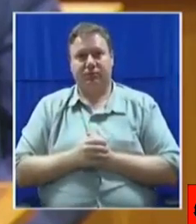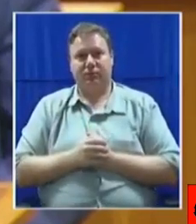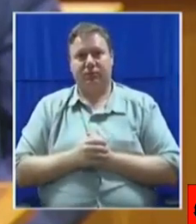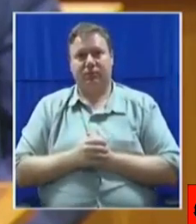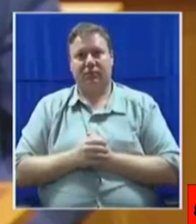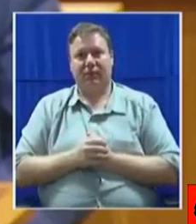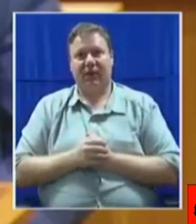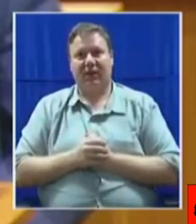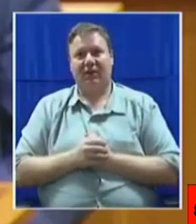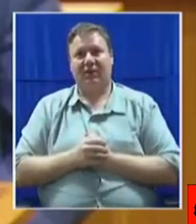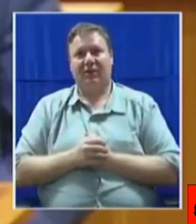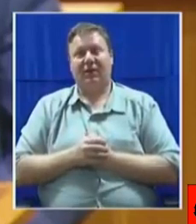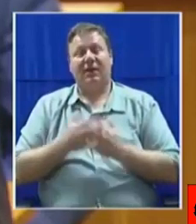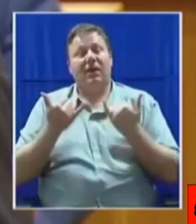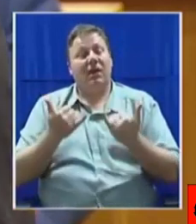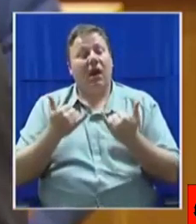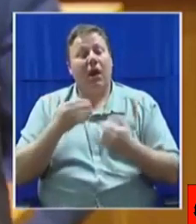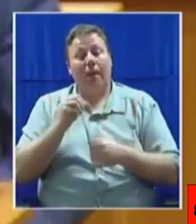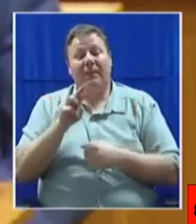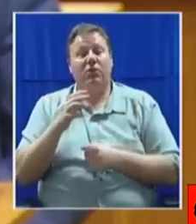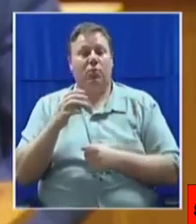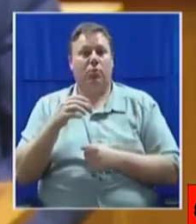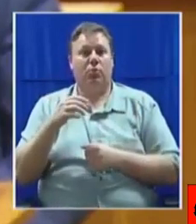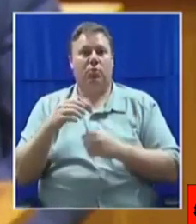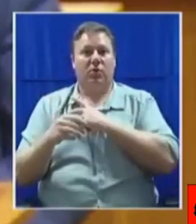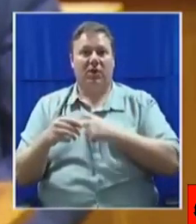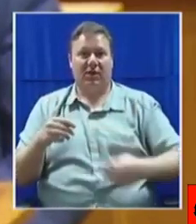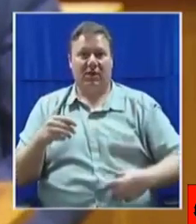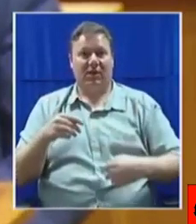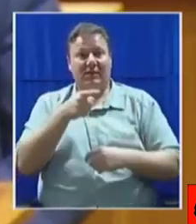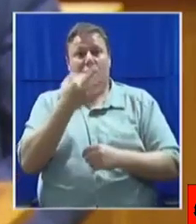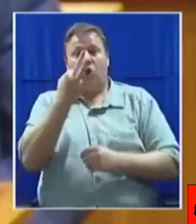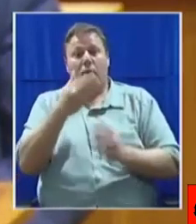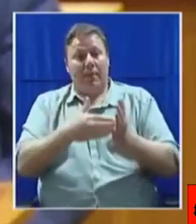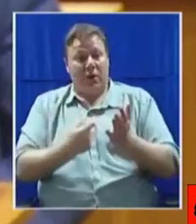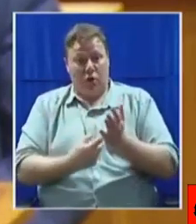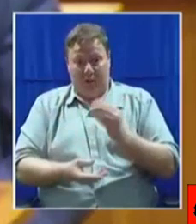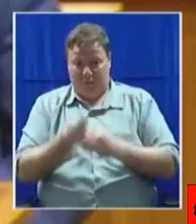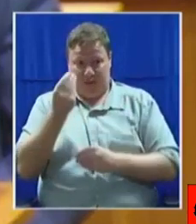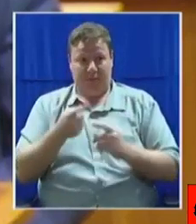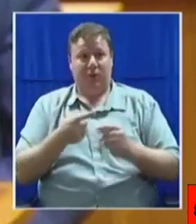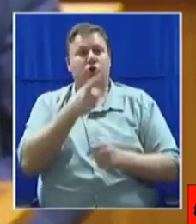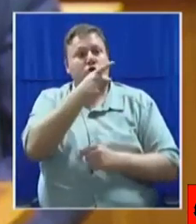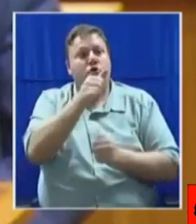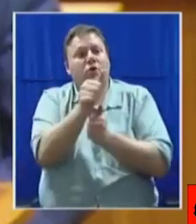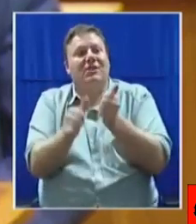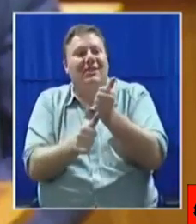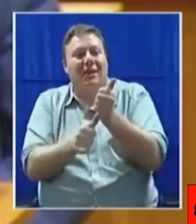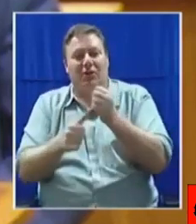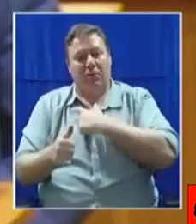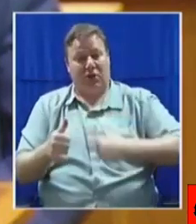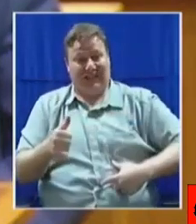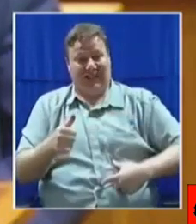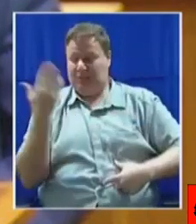Now, Mr. President, your organisation has received 3 million rands. You were deputy president of the ANC at the